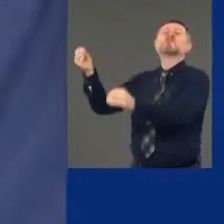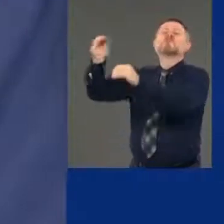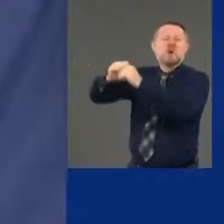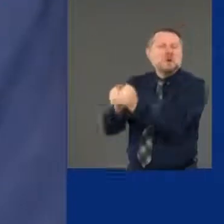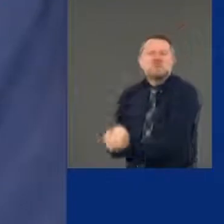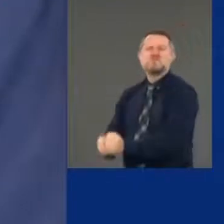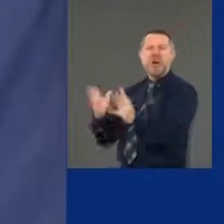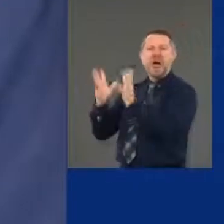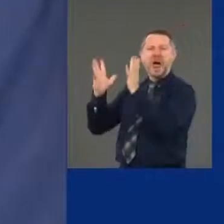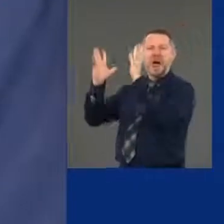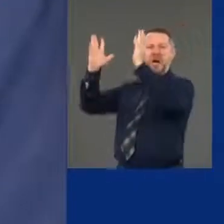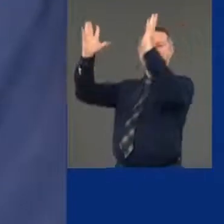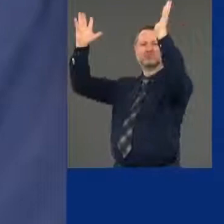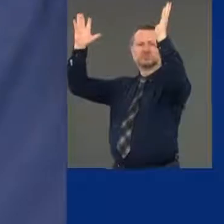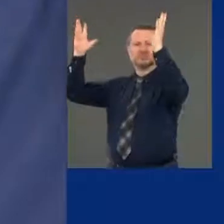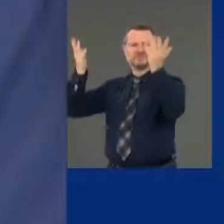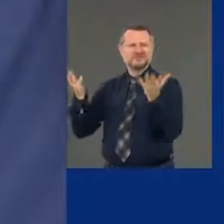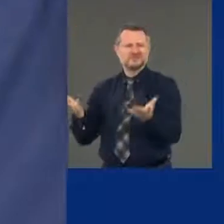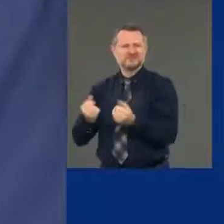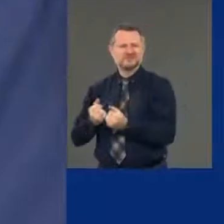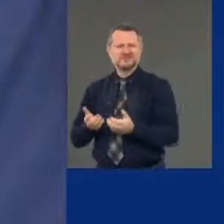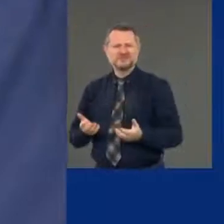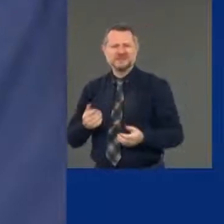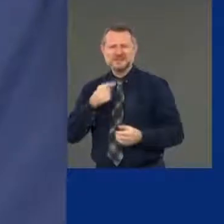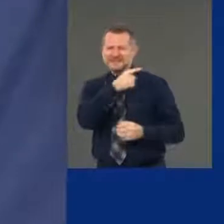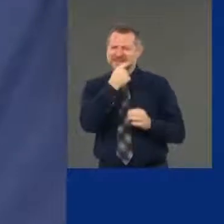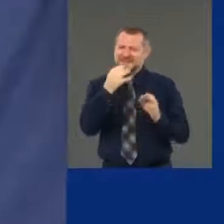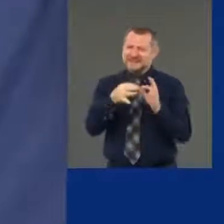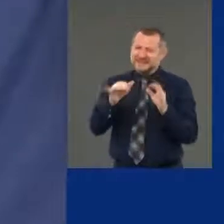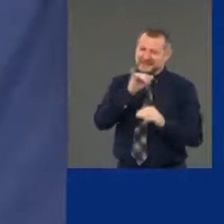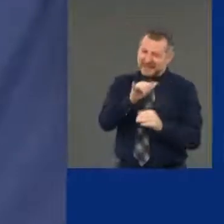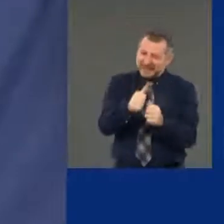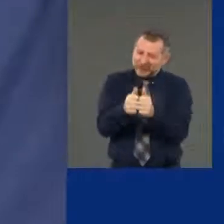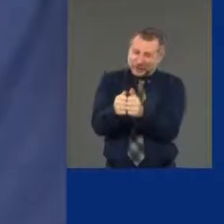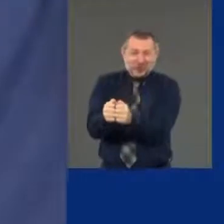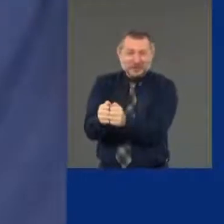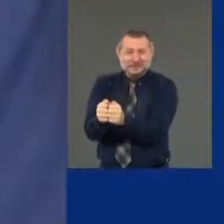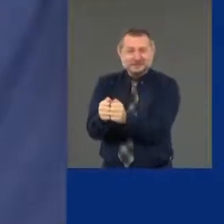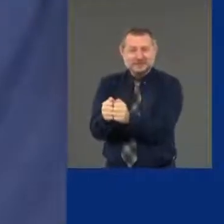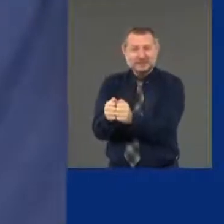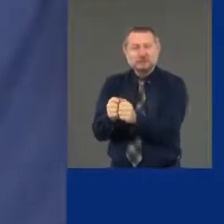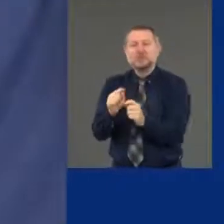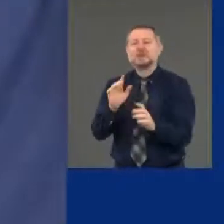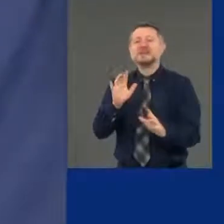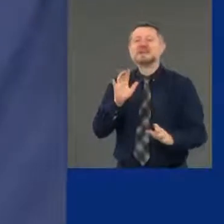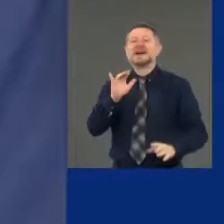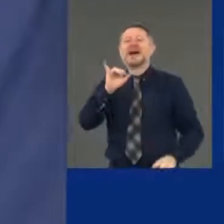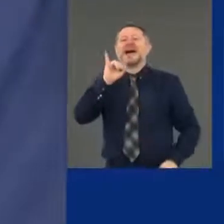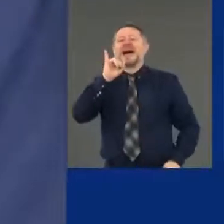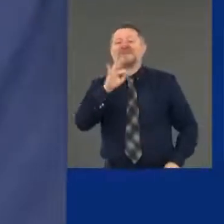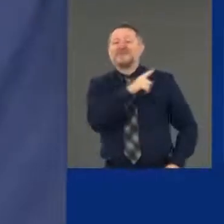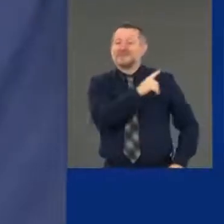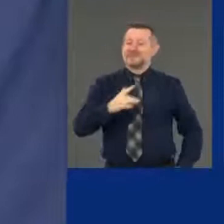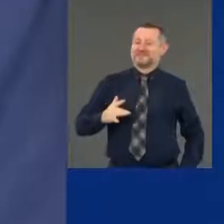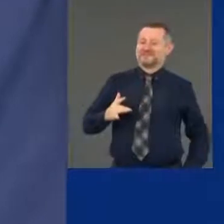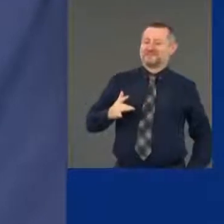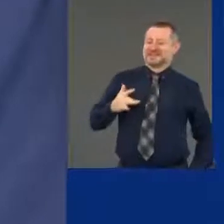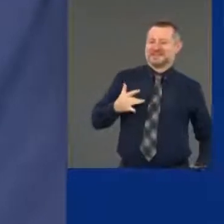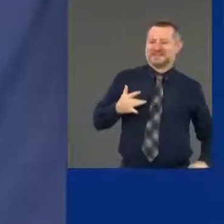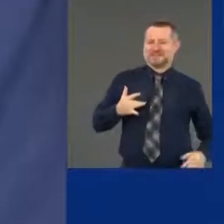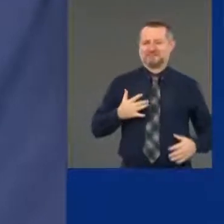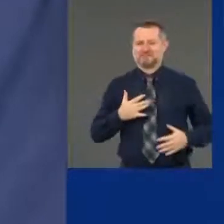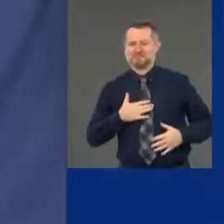If there was ever, if he ever feels a moment of decency, he should